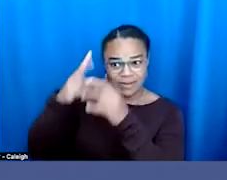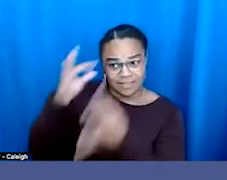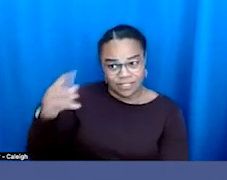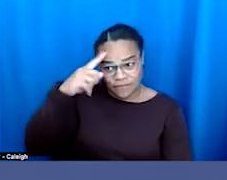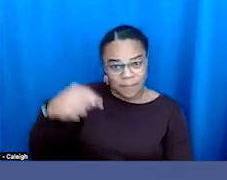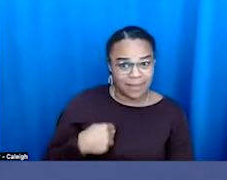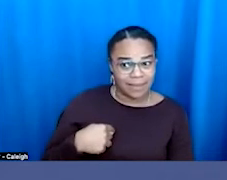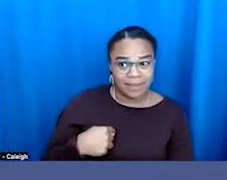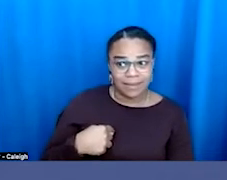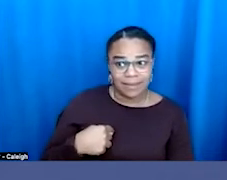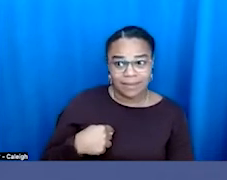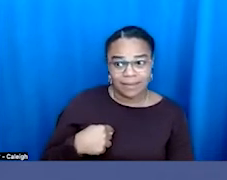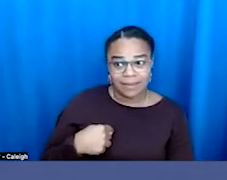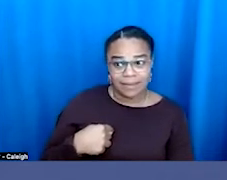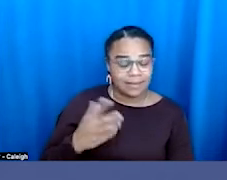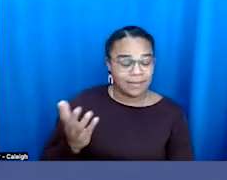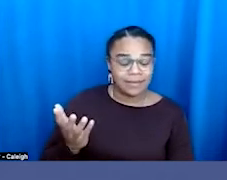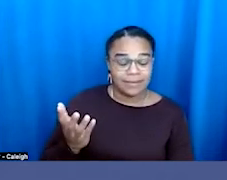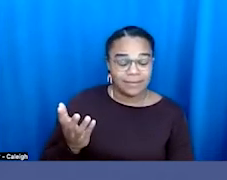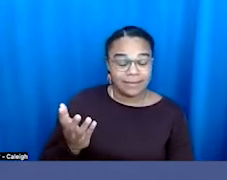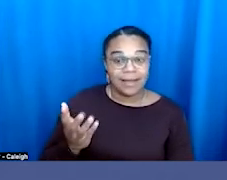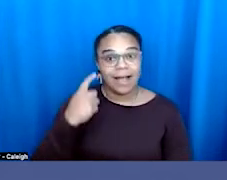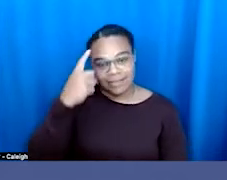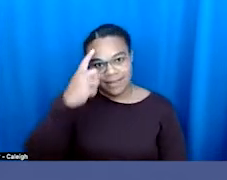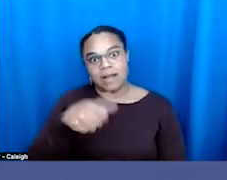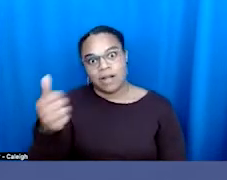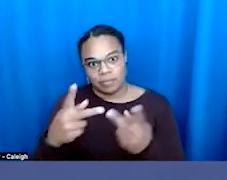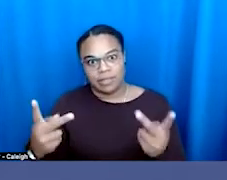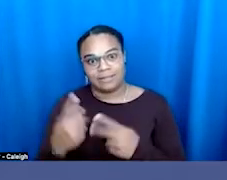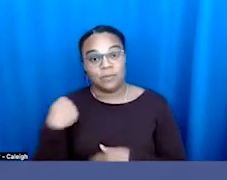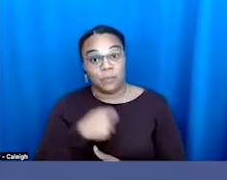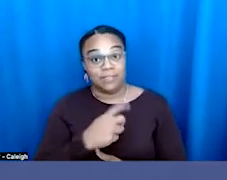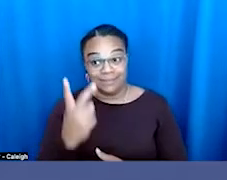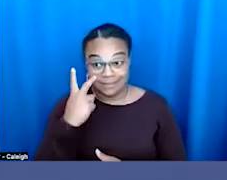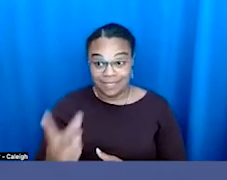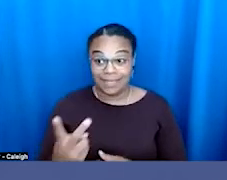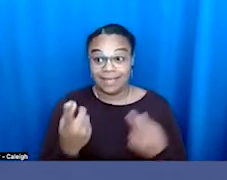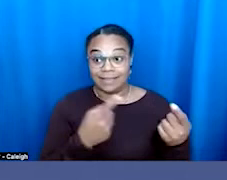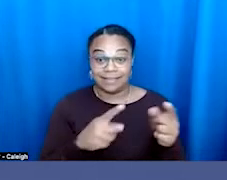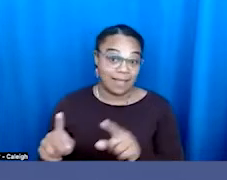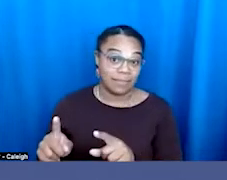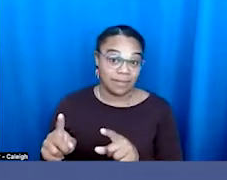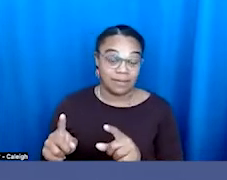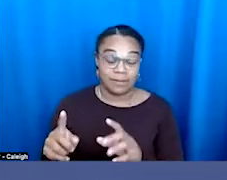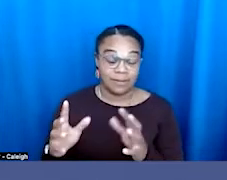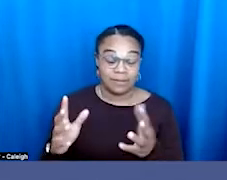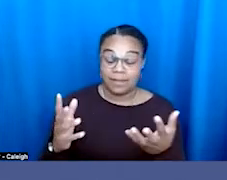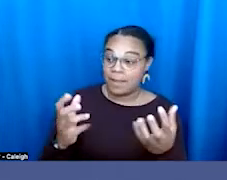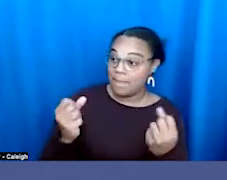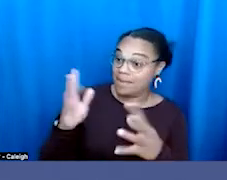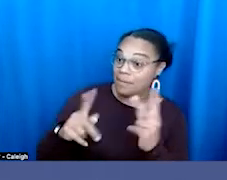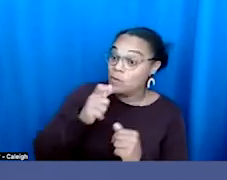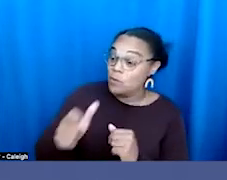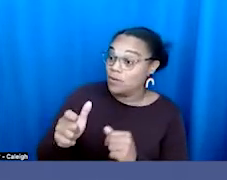I think another place where we're seeing a whole lot of voices who never thought they would be at the front of this fight are